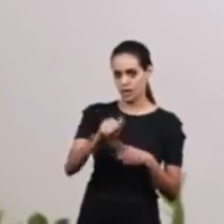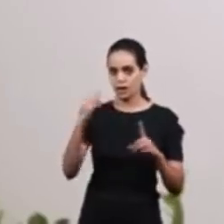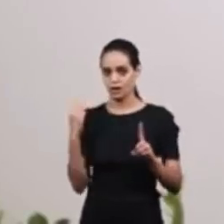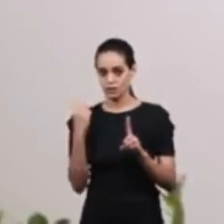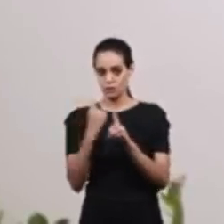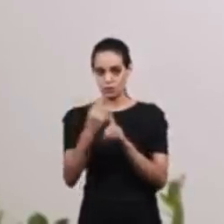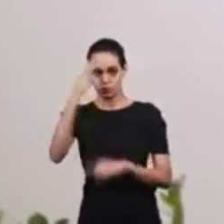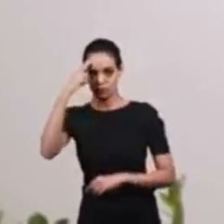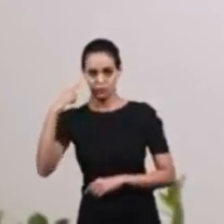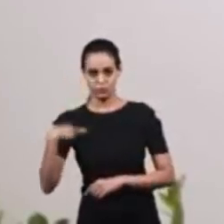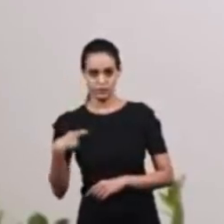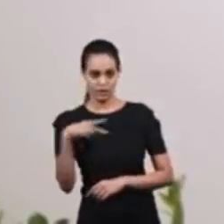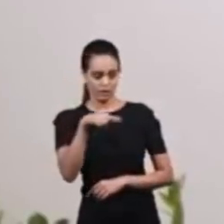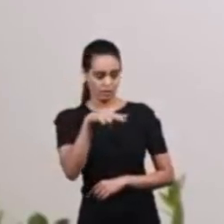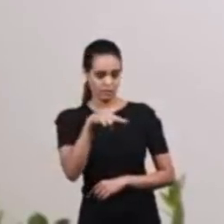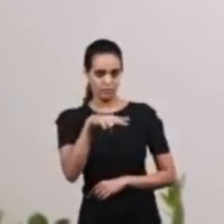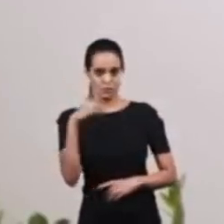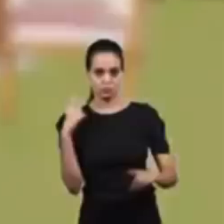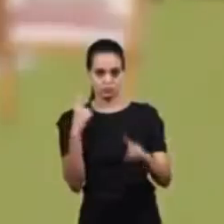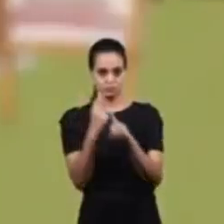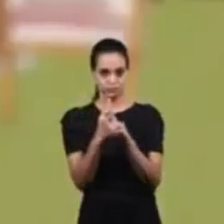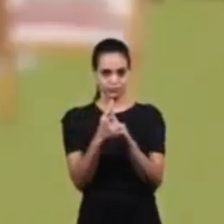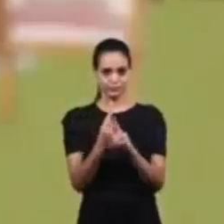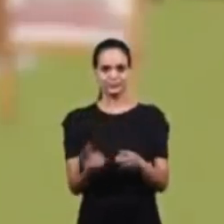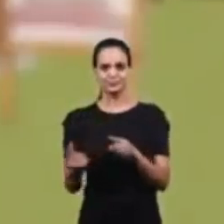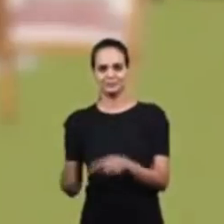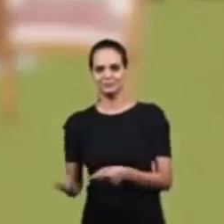about the encounter between Joseph and his brothers